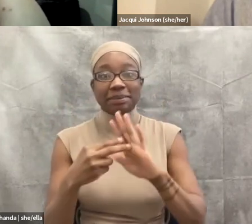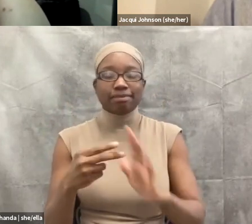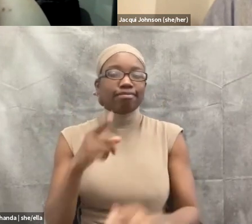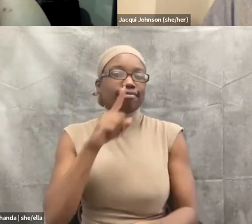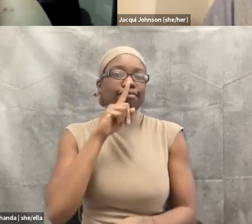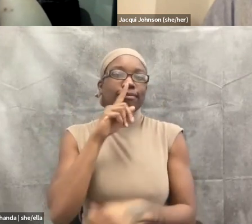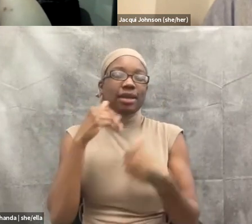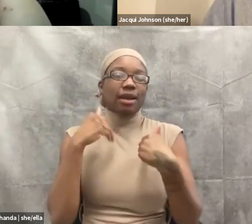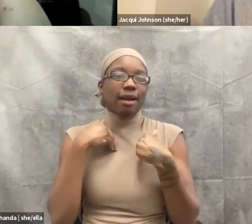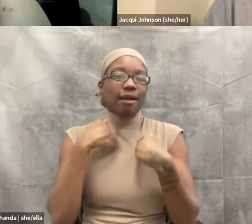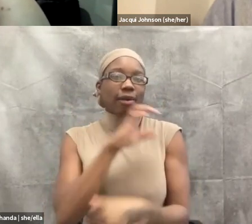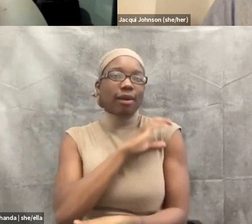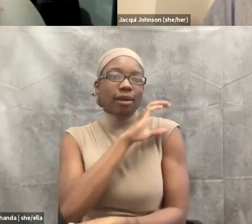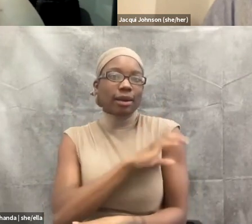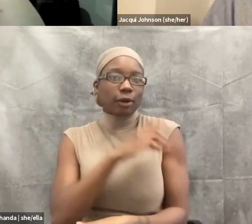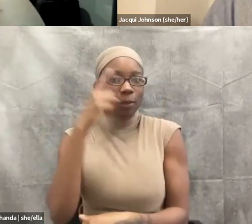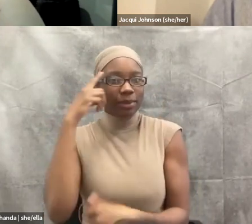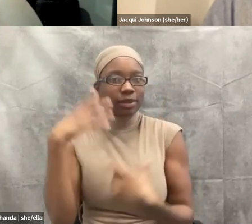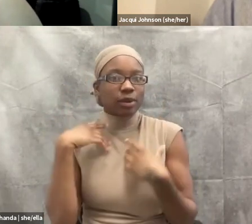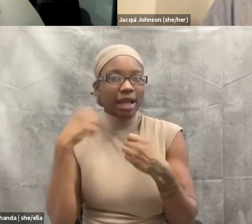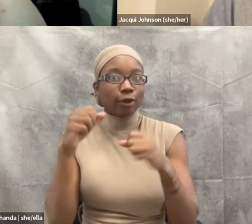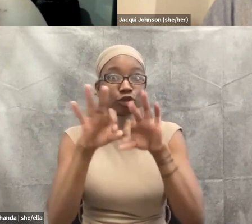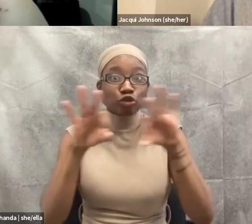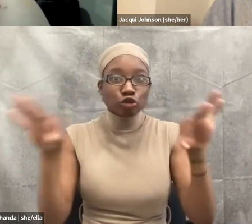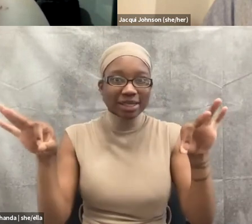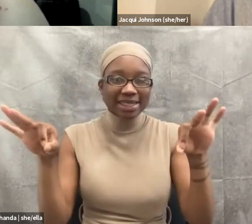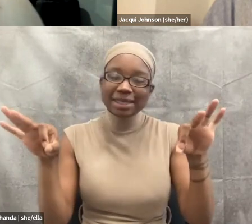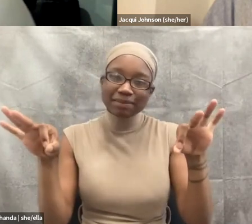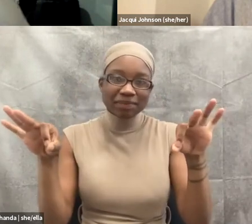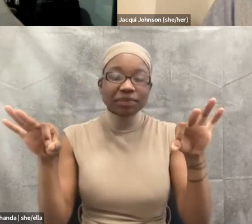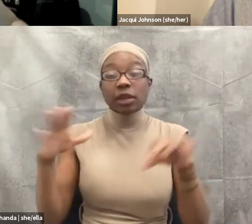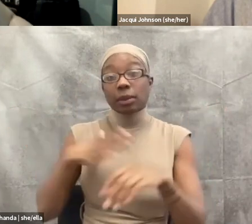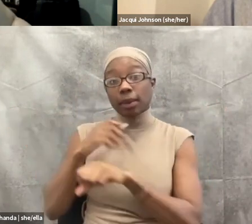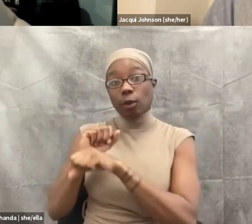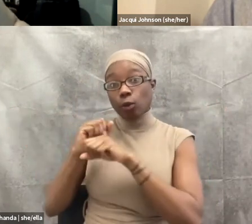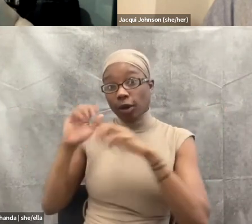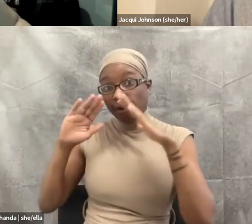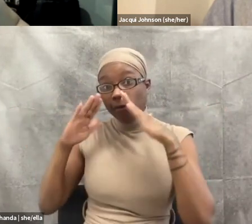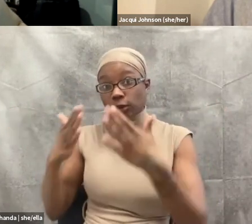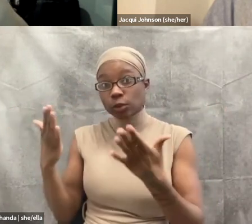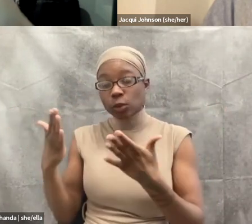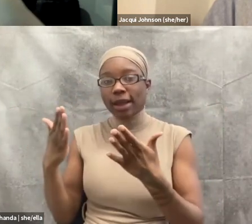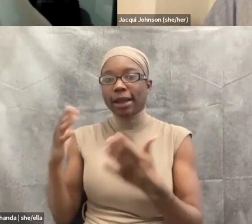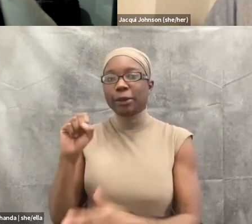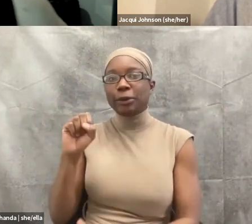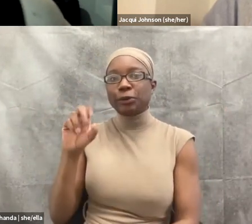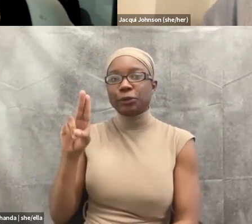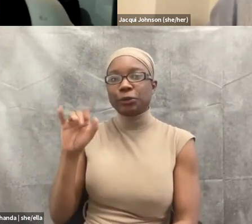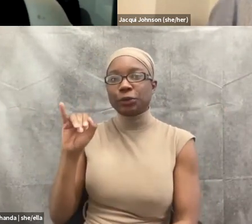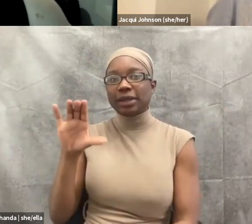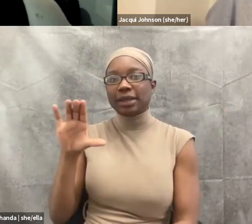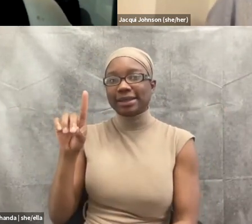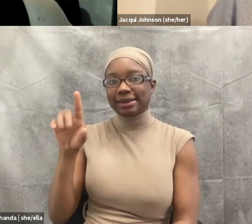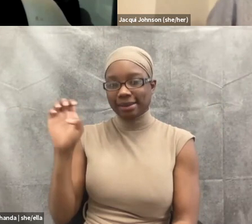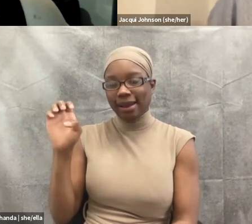has focused on suicide. Um, and I've done work in, um, systems, lots of the crisis systems specifically, um, and some other